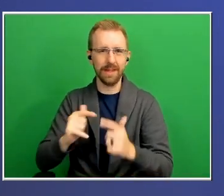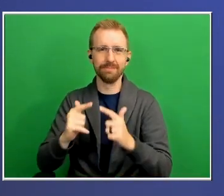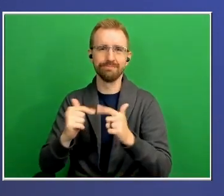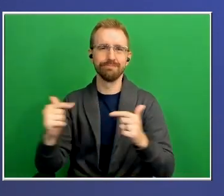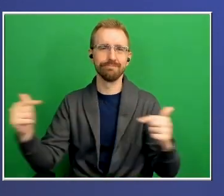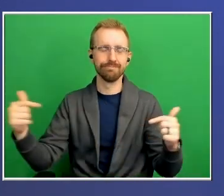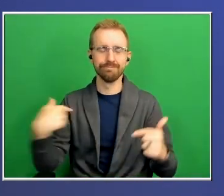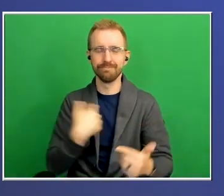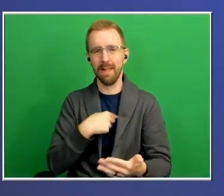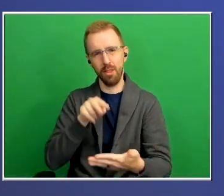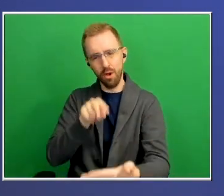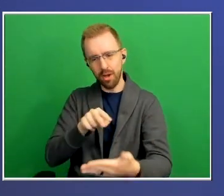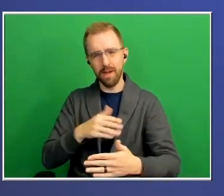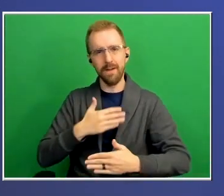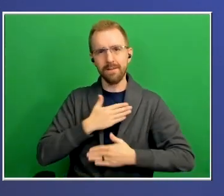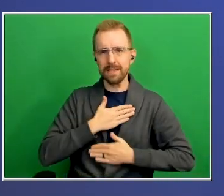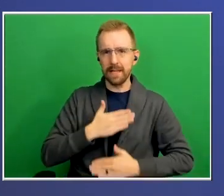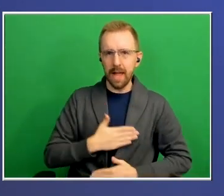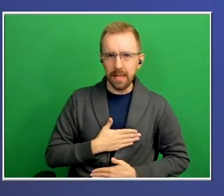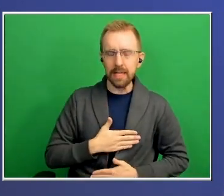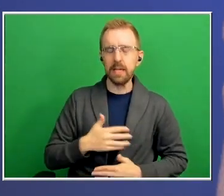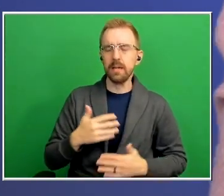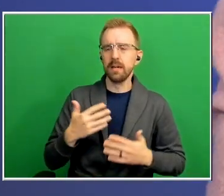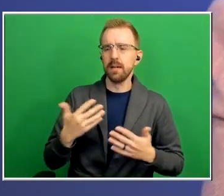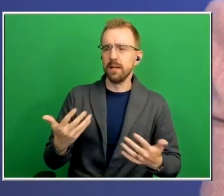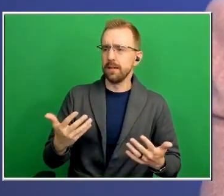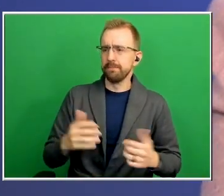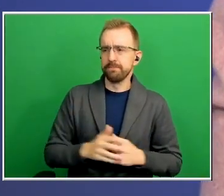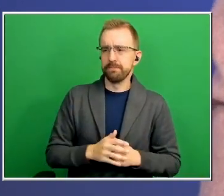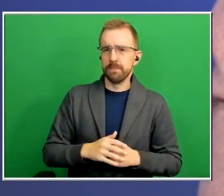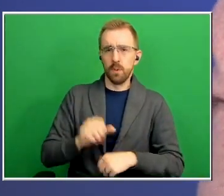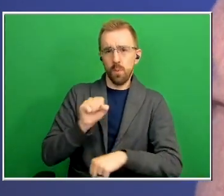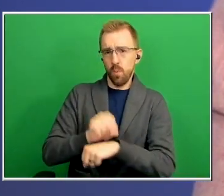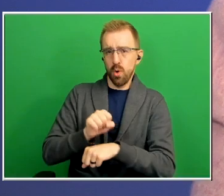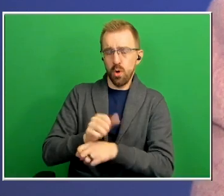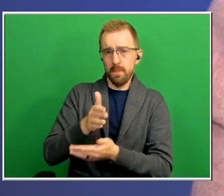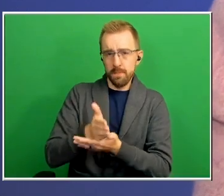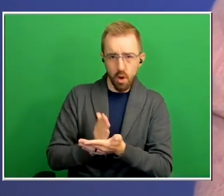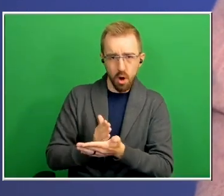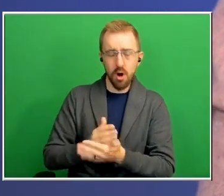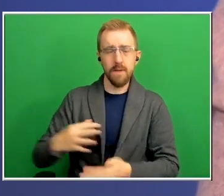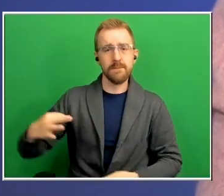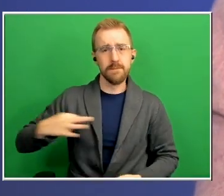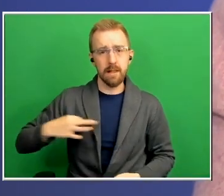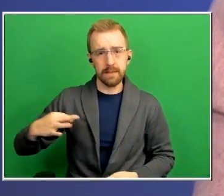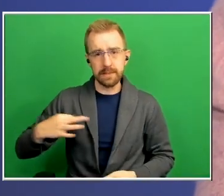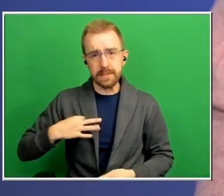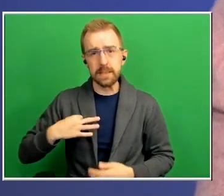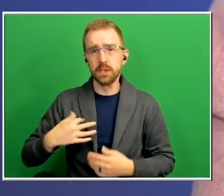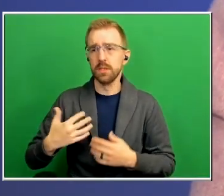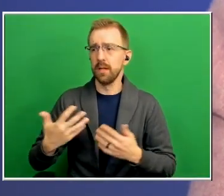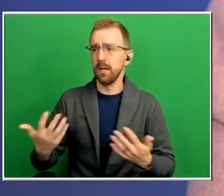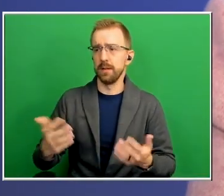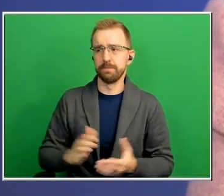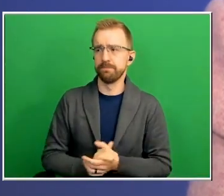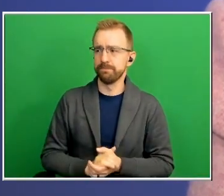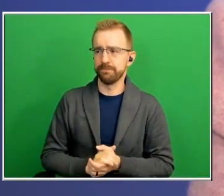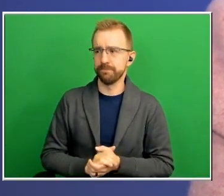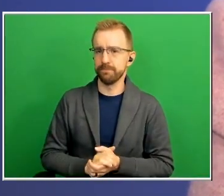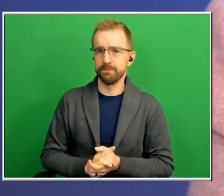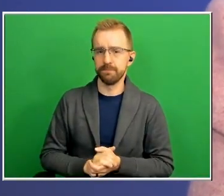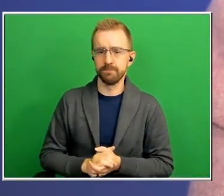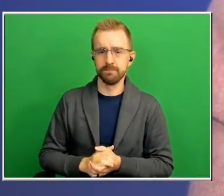physicality let's look at the work piece let's look at volunteerism let's look at hobbies let's look at